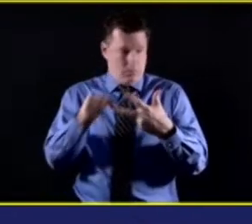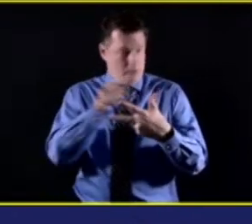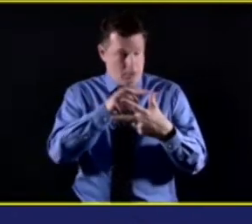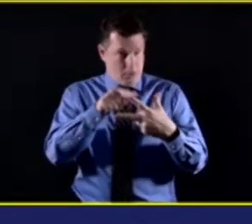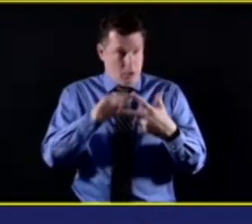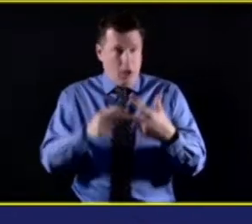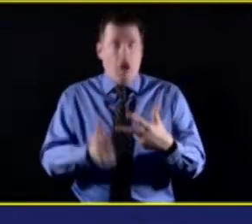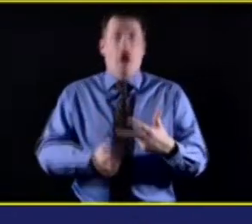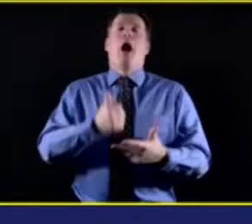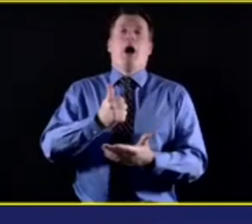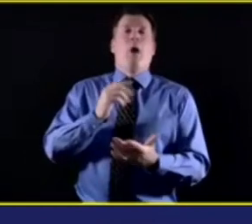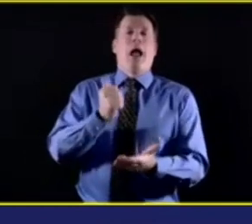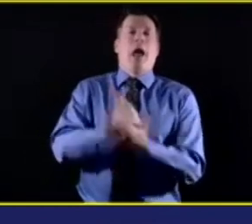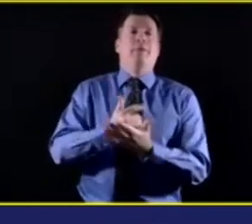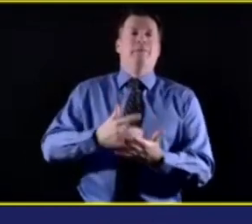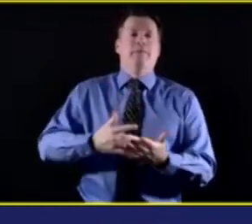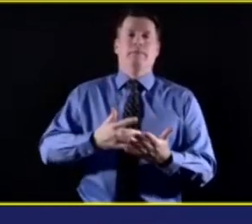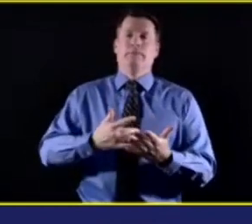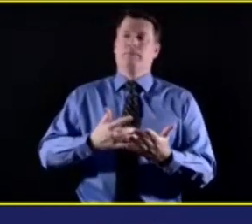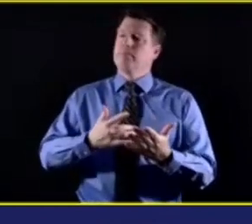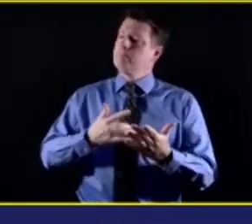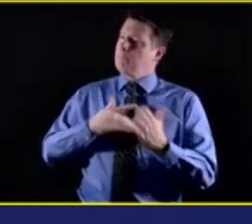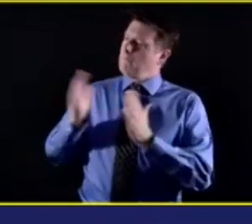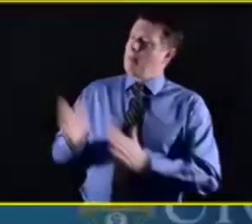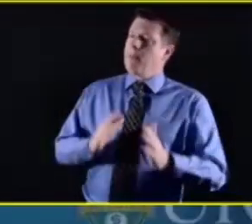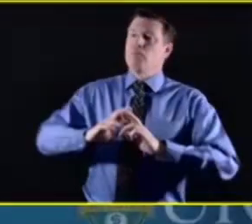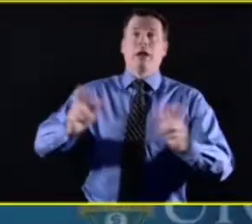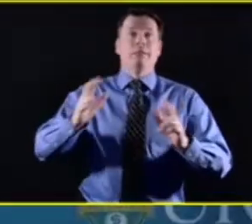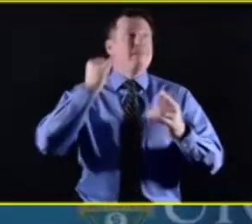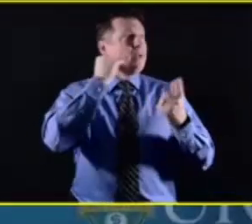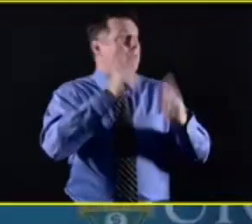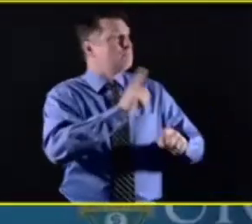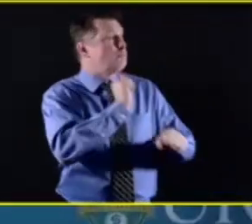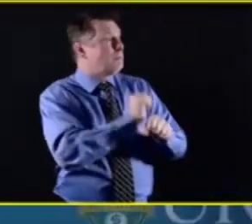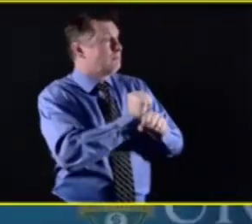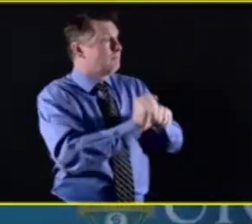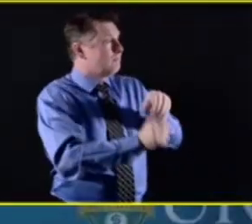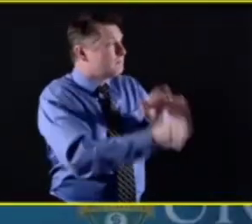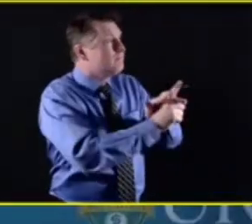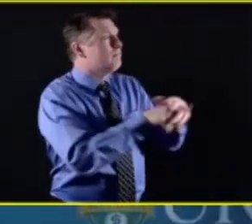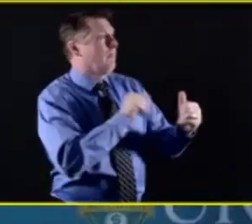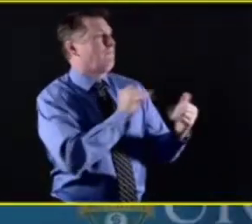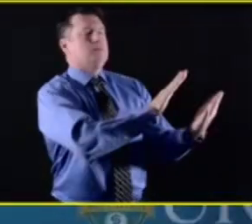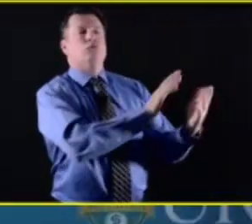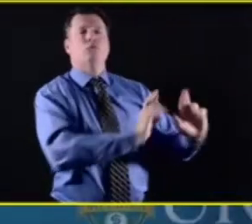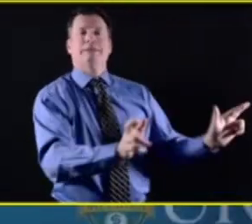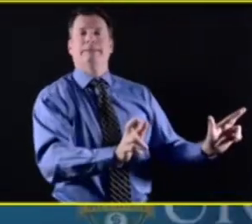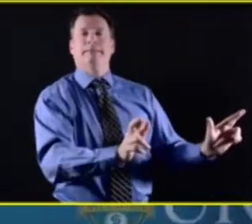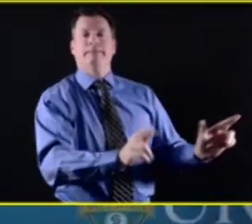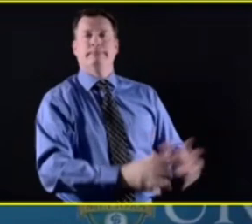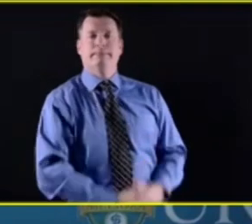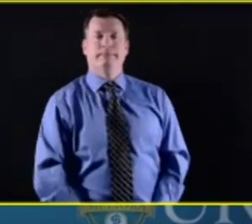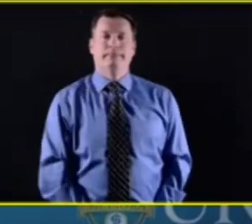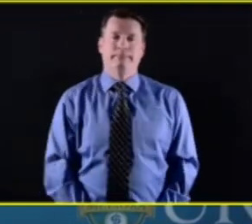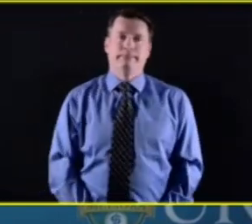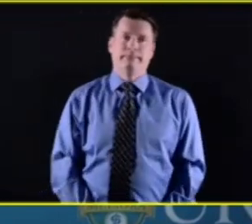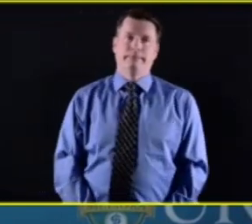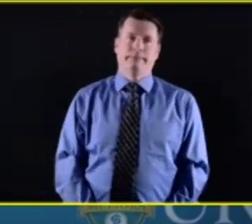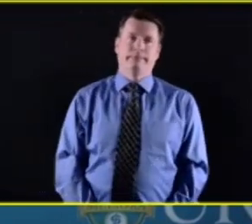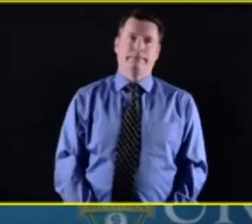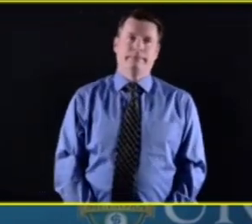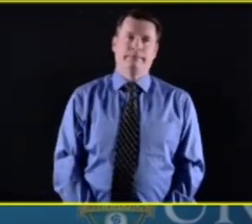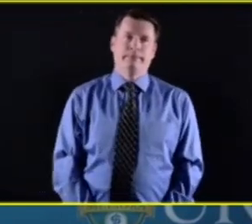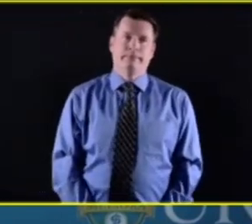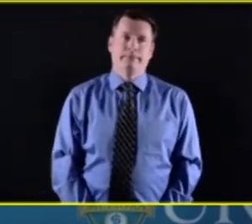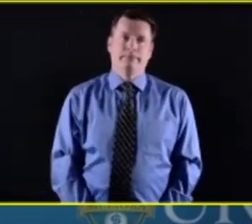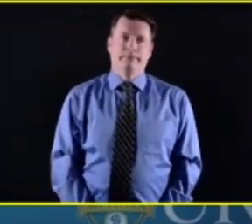Thank you, Dr. Silva. Dr. Callow, did you want to make any, share any final thoughts? Well, thank you, uh, and all of you for your